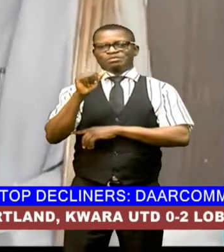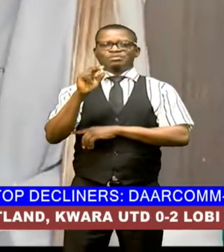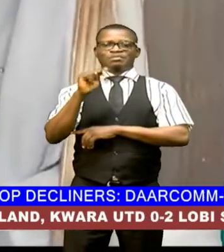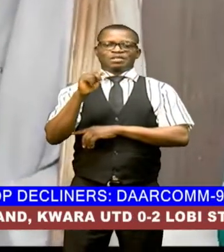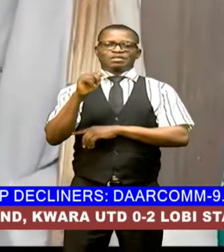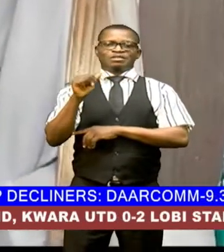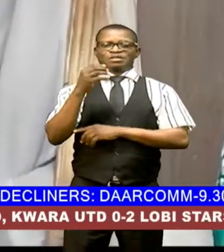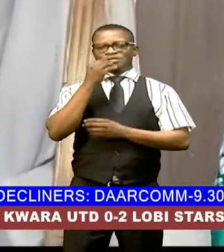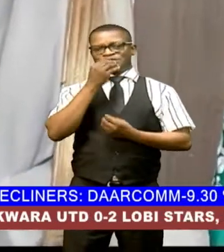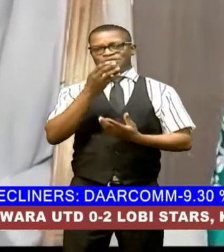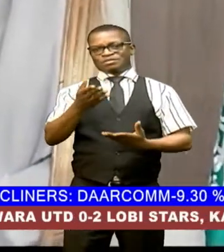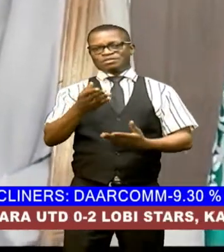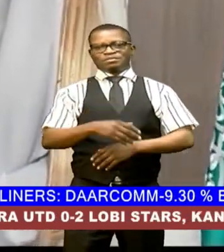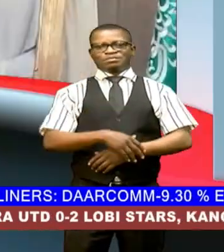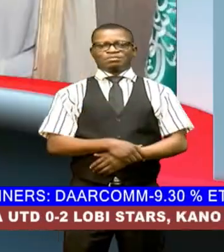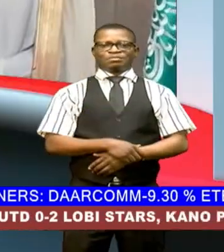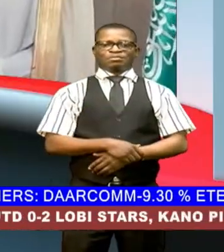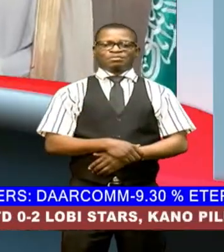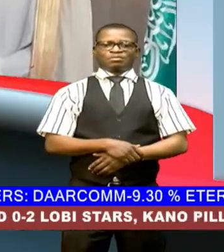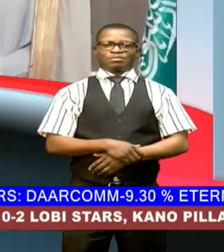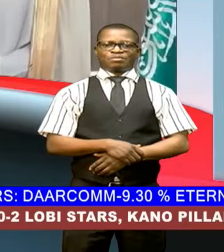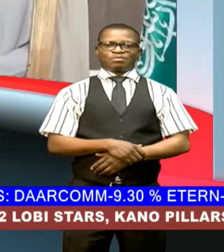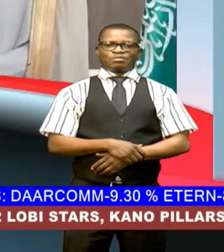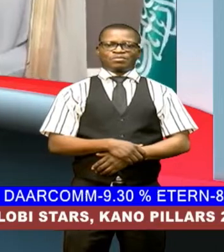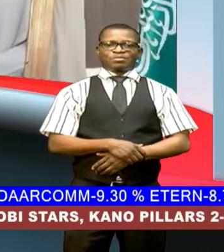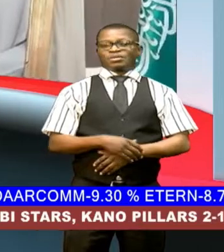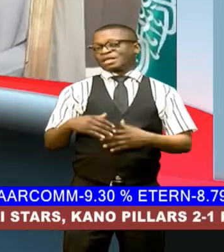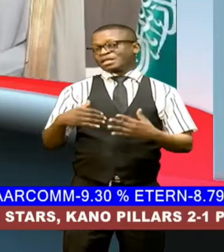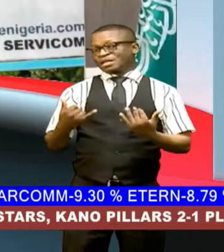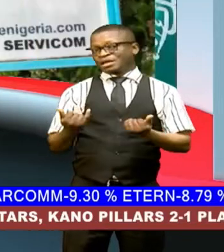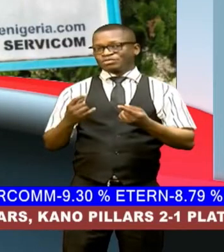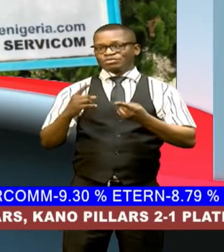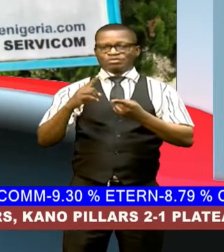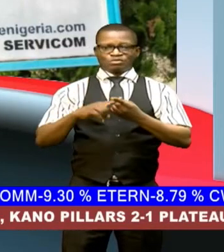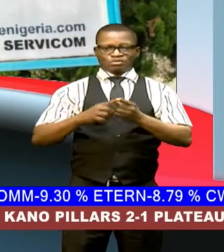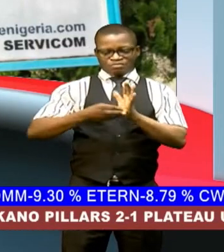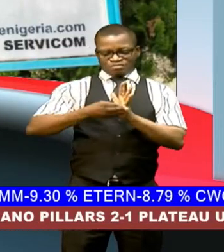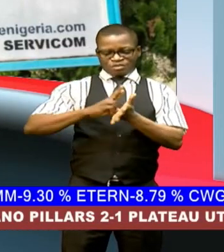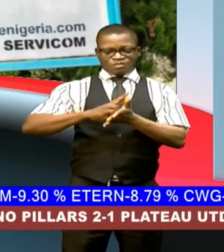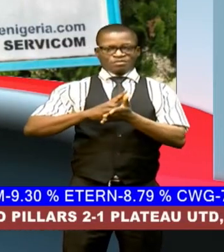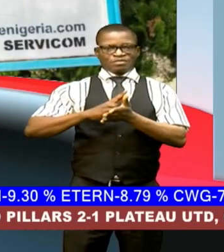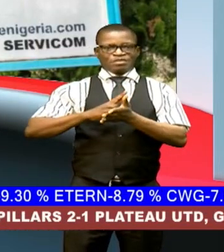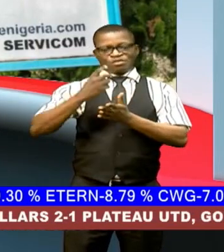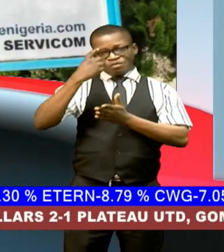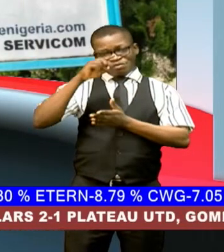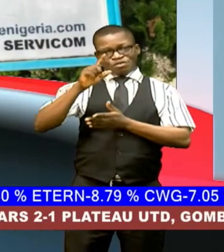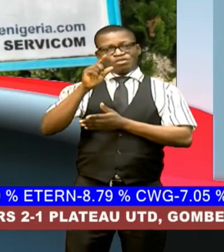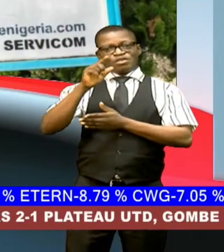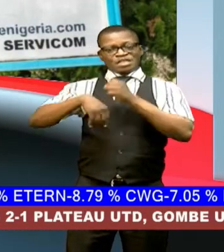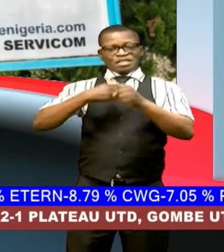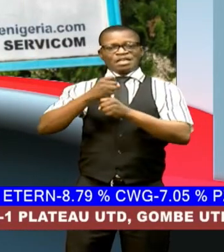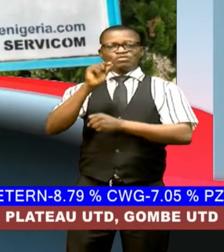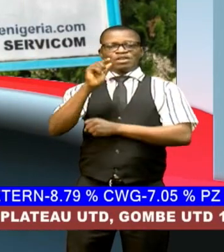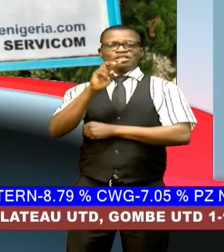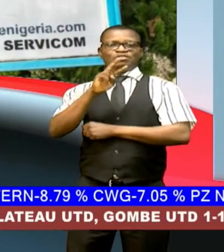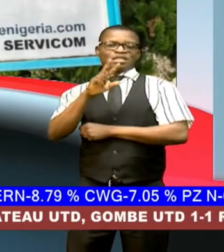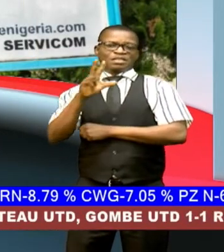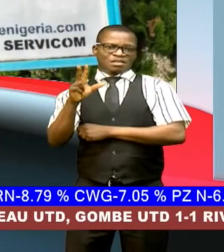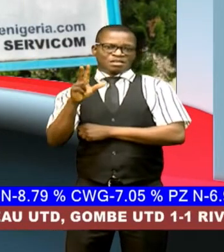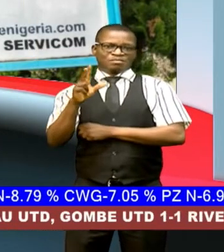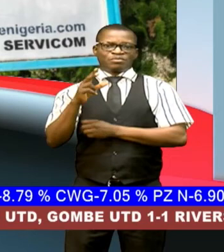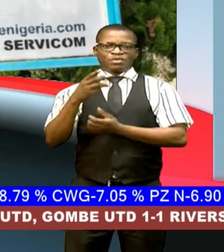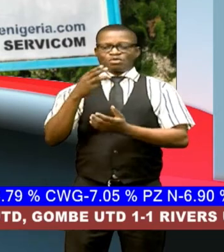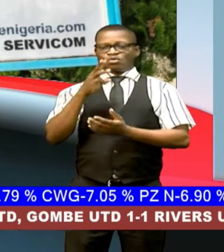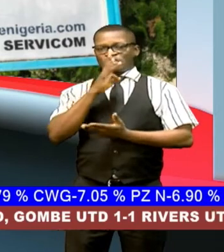nataala nta news now to sectoral review for the year 2023 access to clean water and